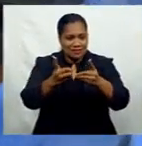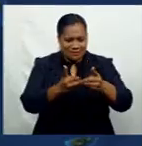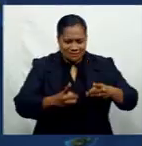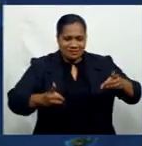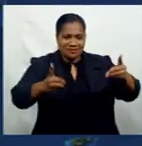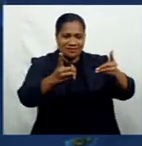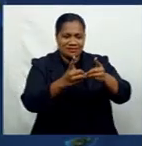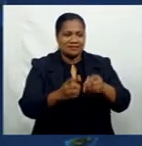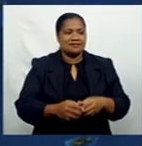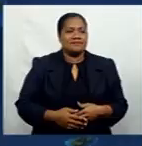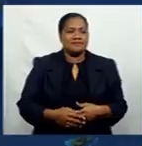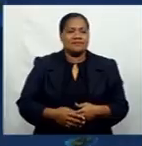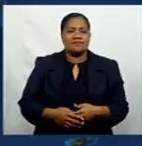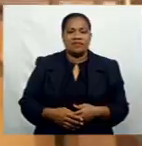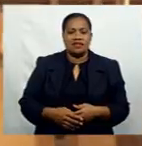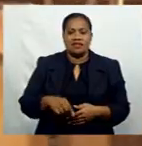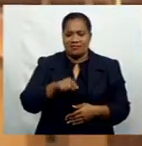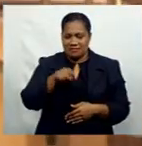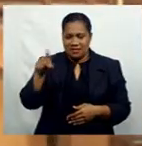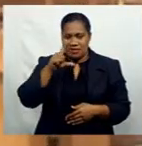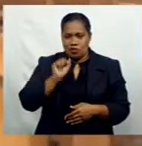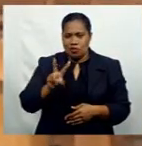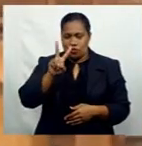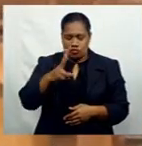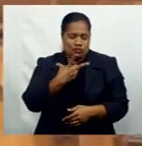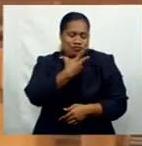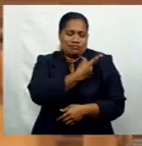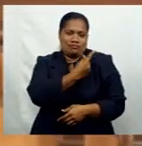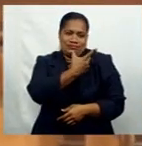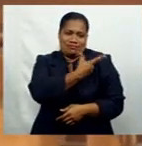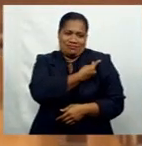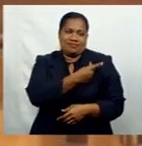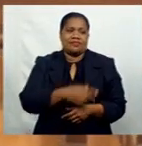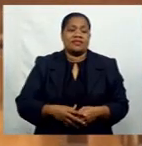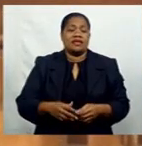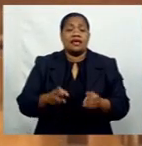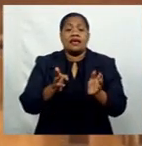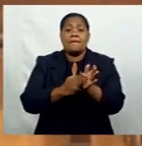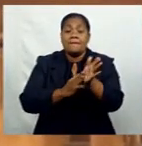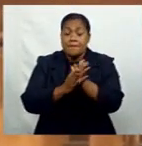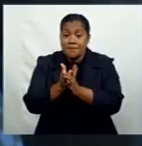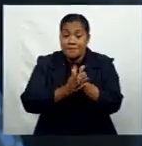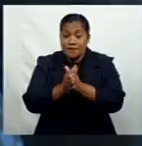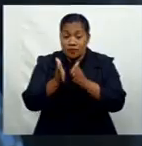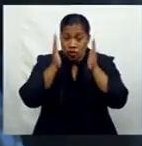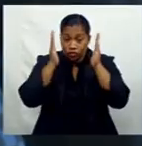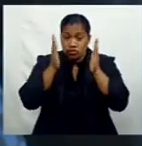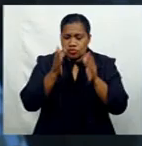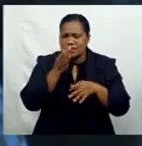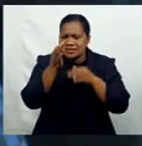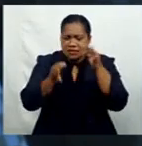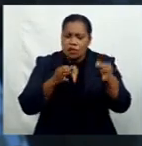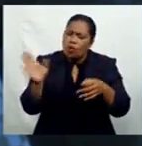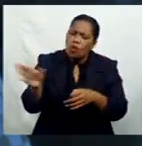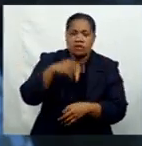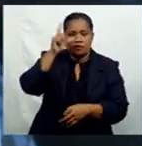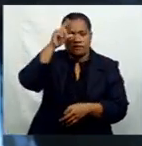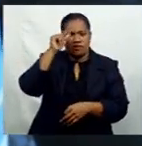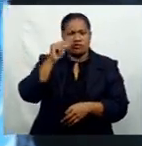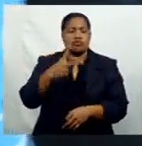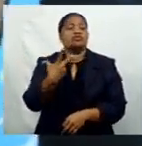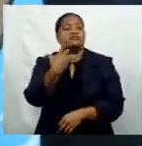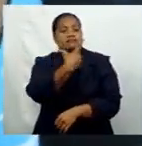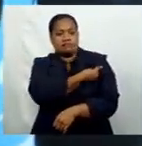taken the two jabs of vaccines. The Methodist Church is pleading with every eligible Fijian to get the jab to help